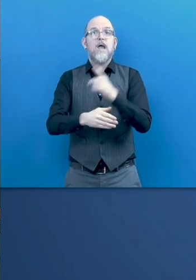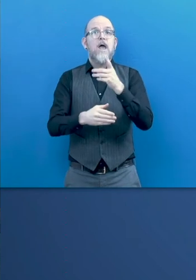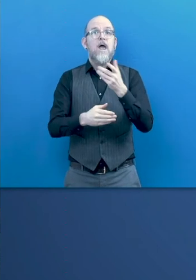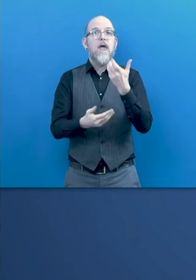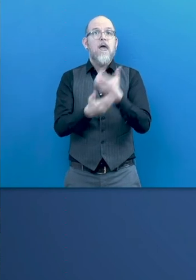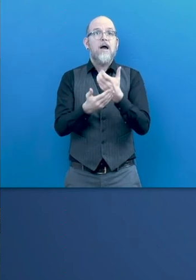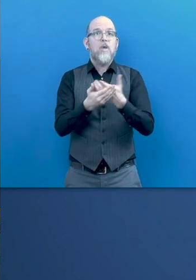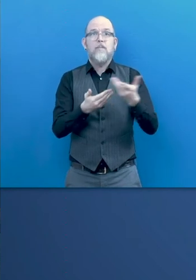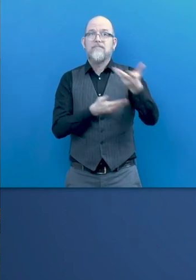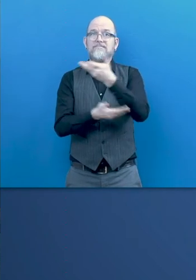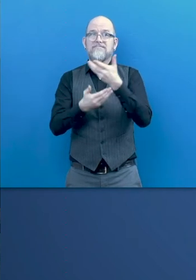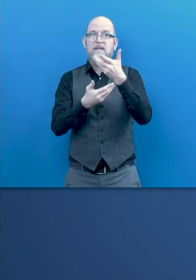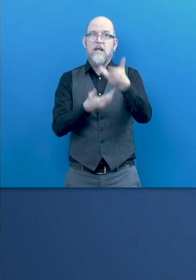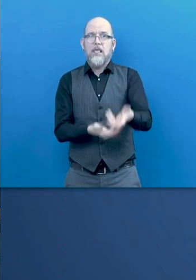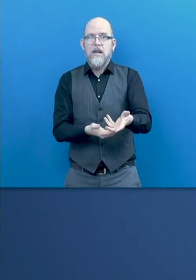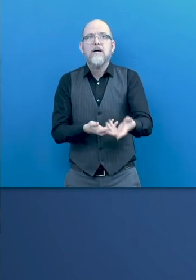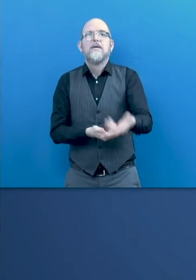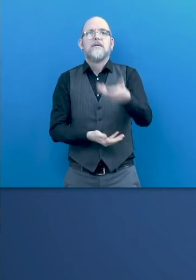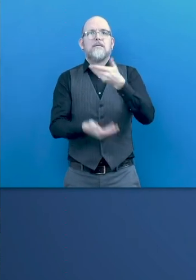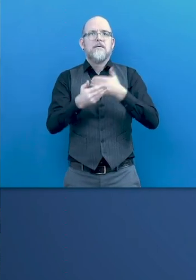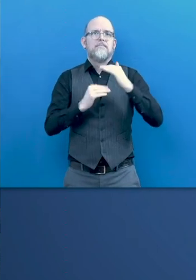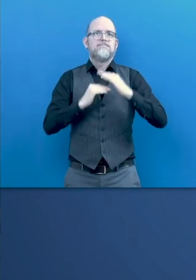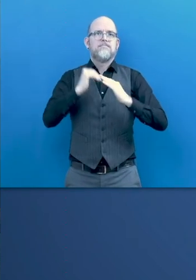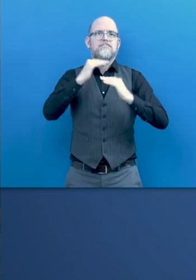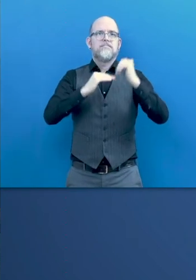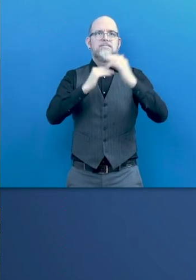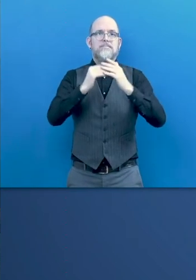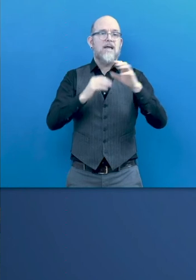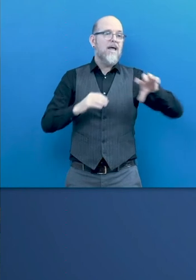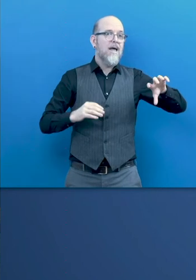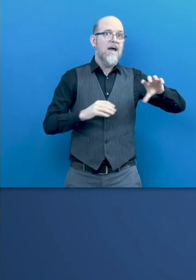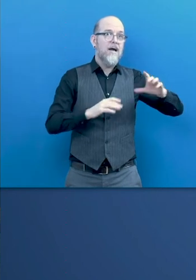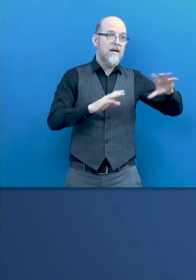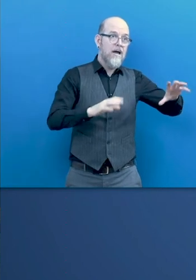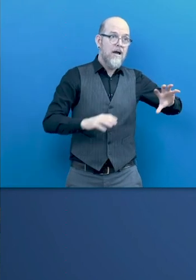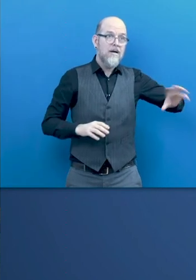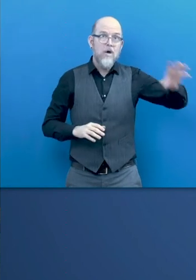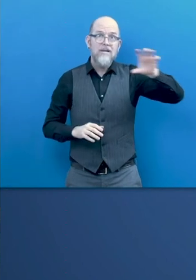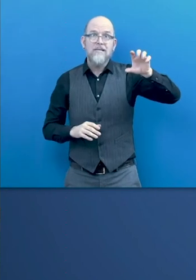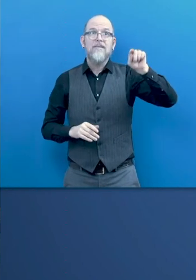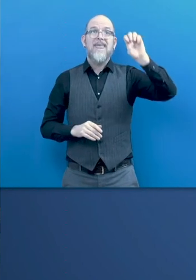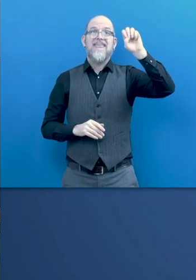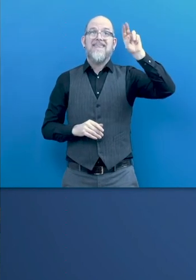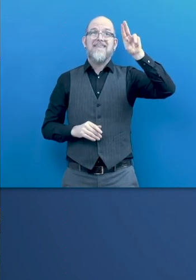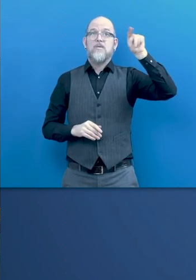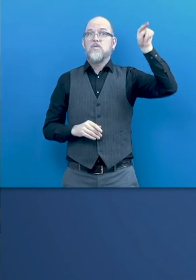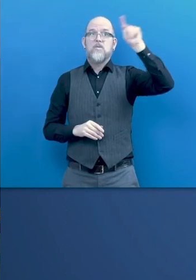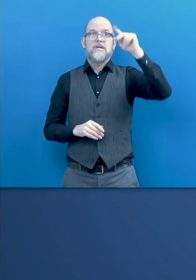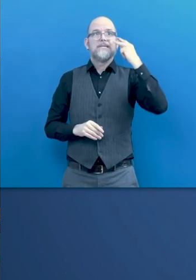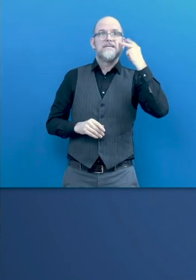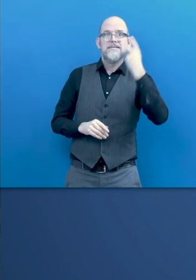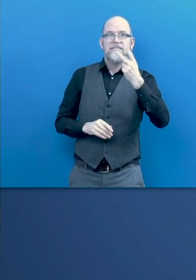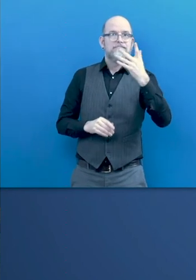countries or regions that are part of the European Union have made a great effort to make available